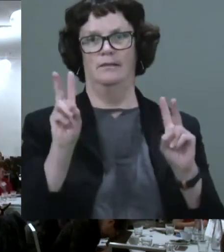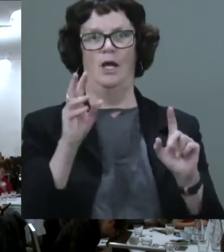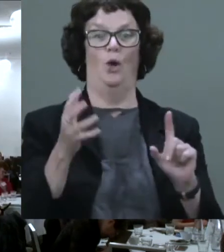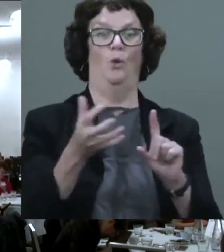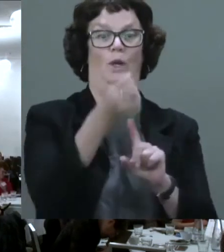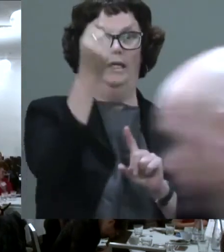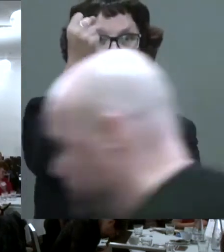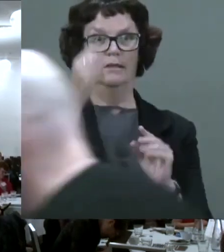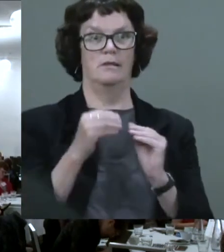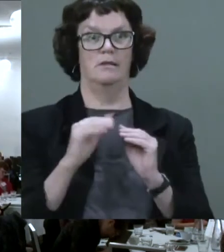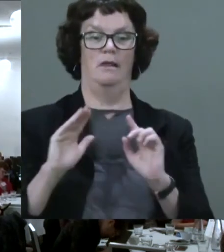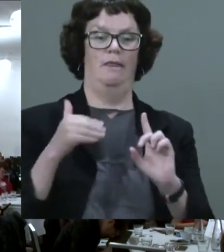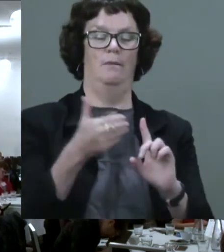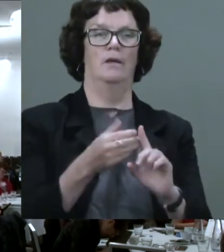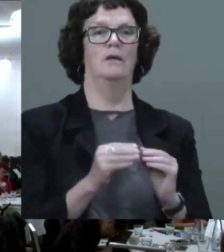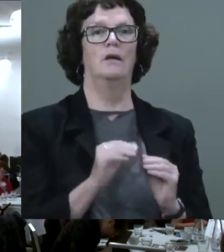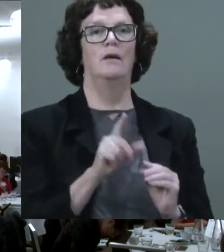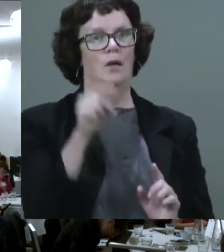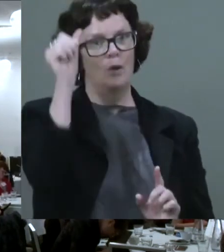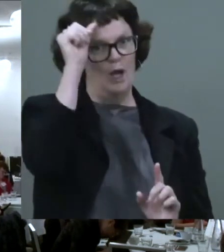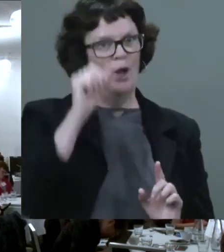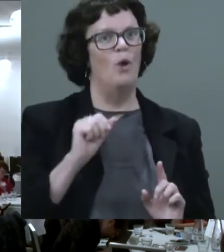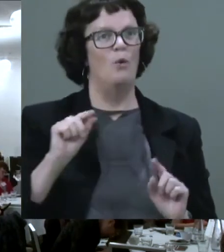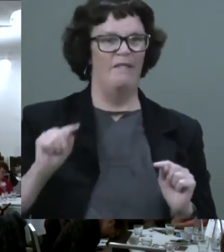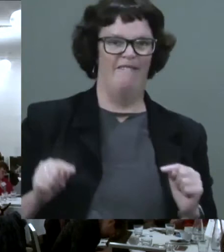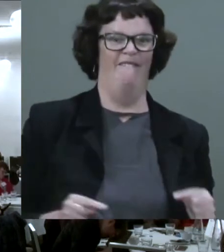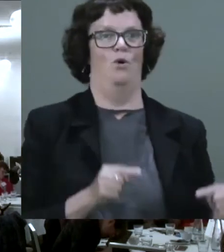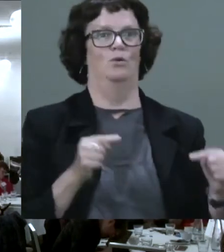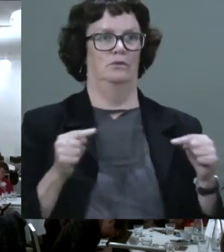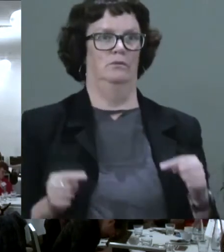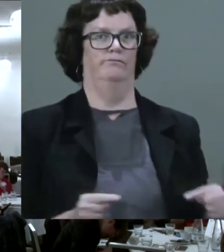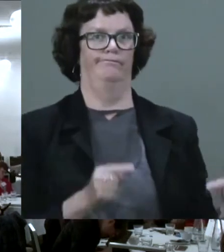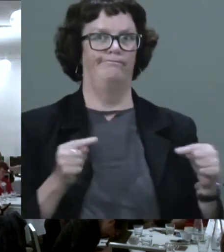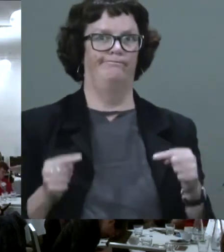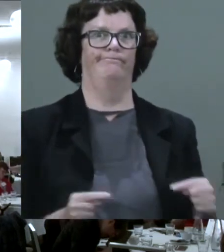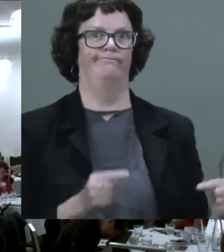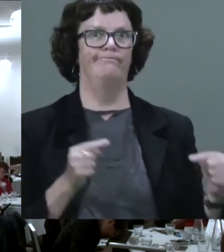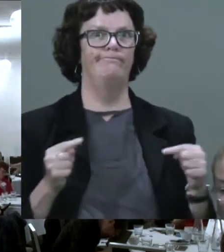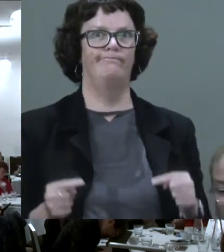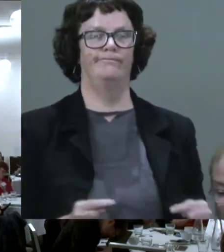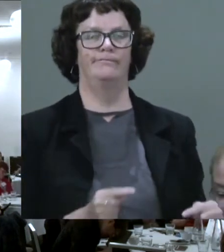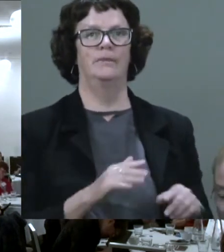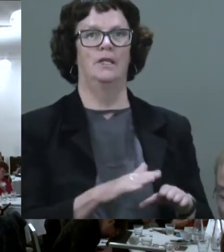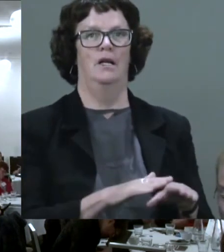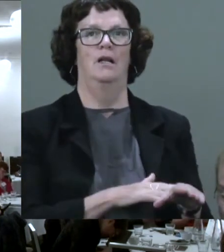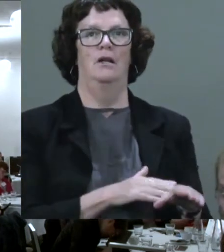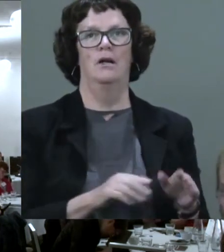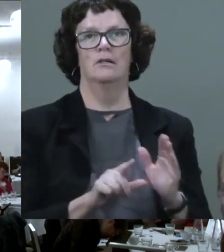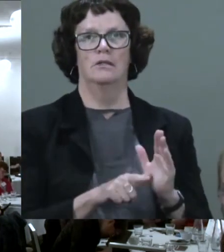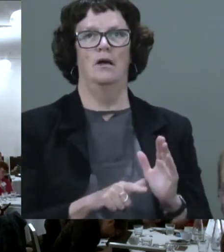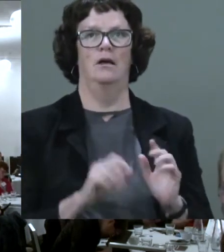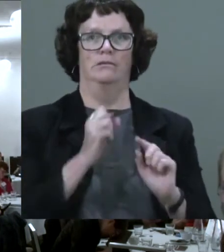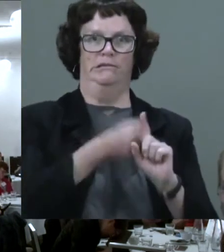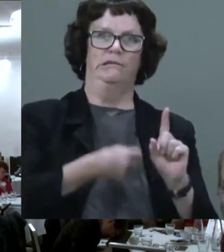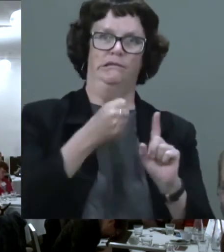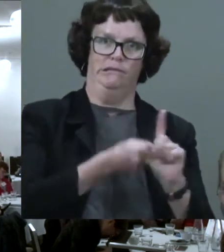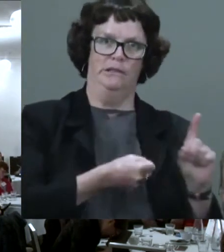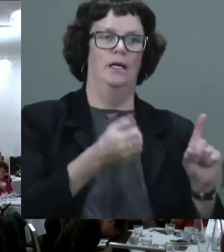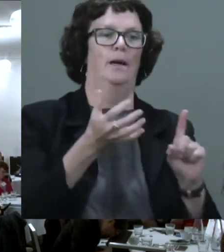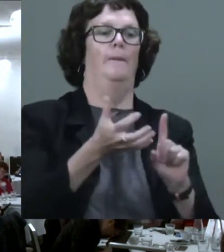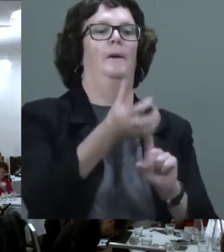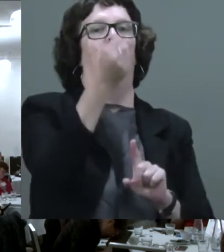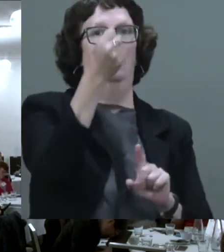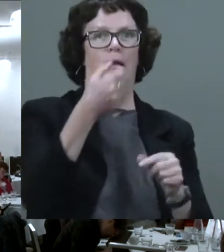we all know, they have been really hard-fought wins over a long period of time. I think it was only